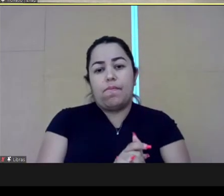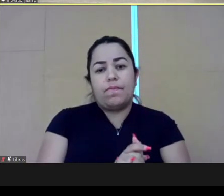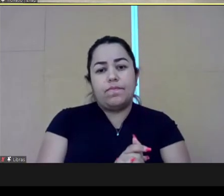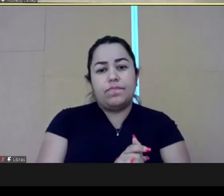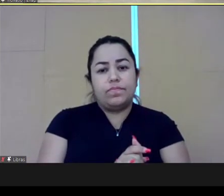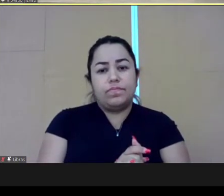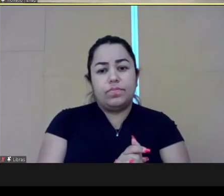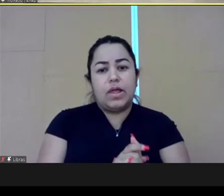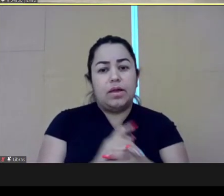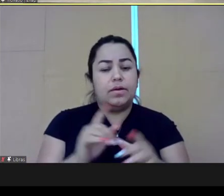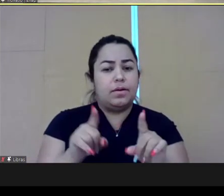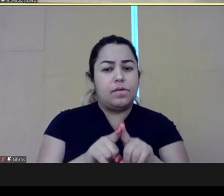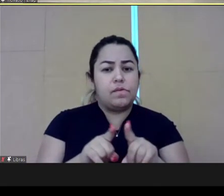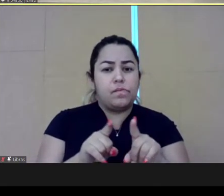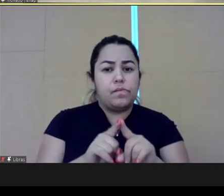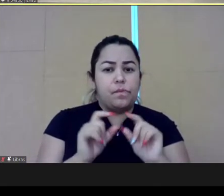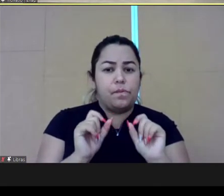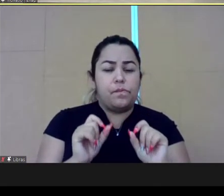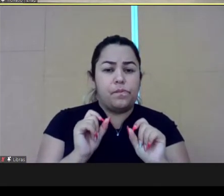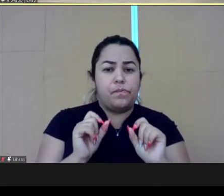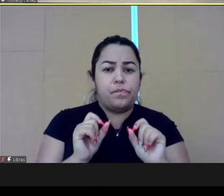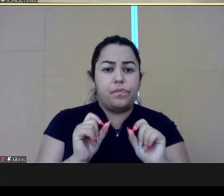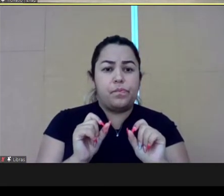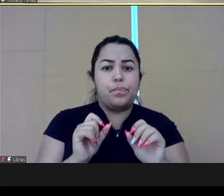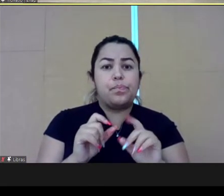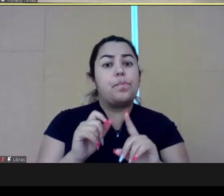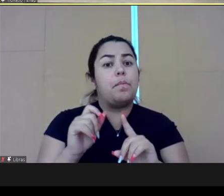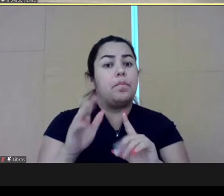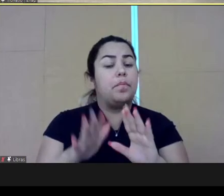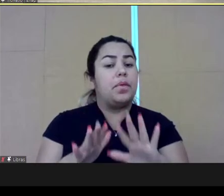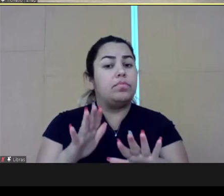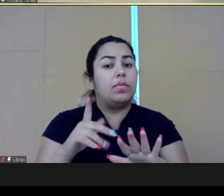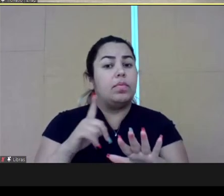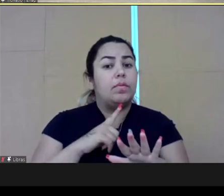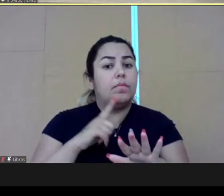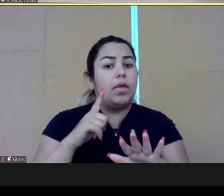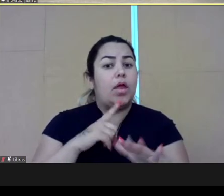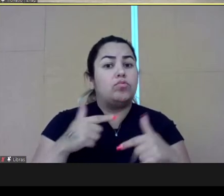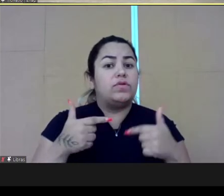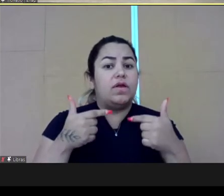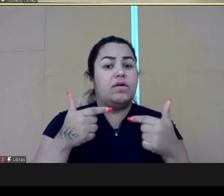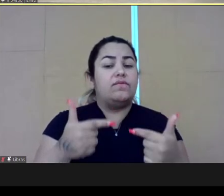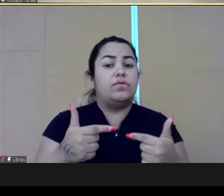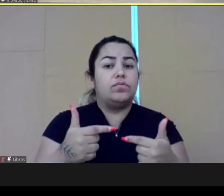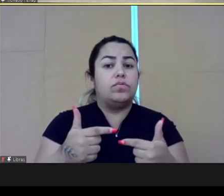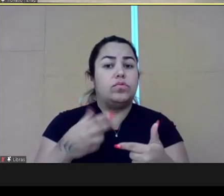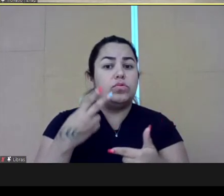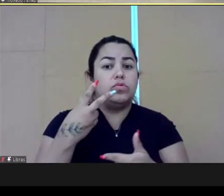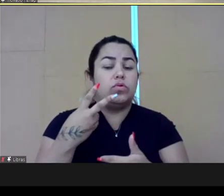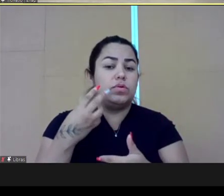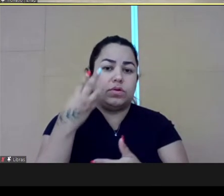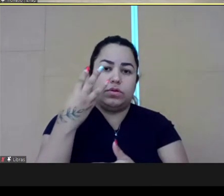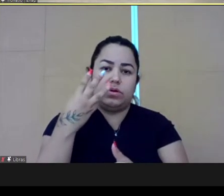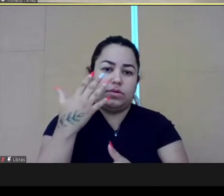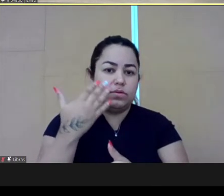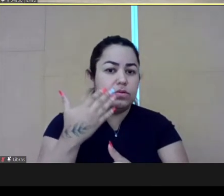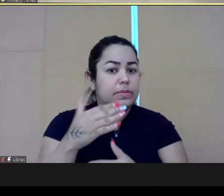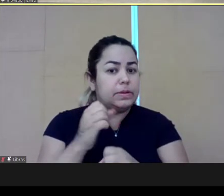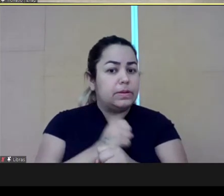I think the challenge for the next two or three years is to reach a more